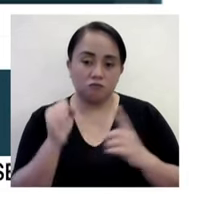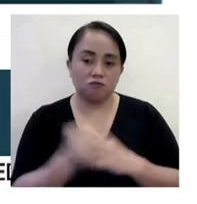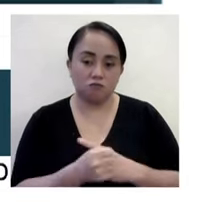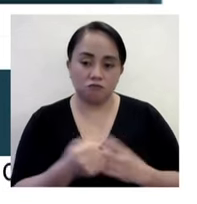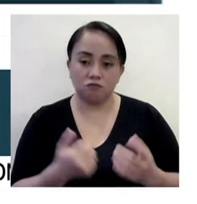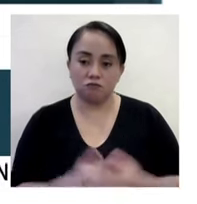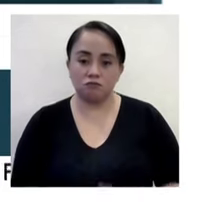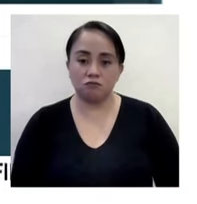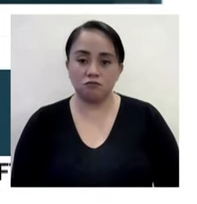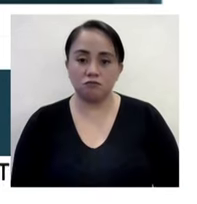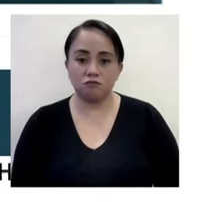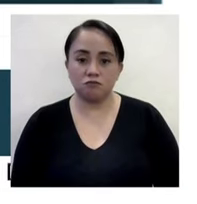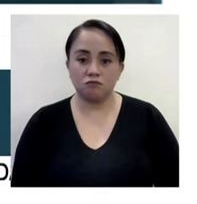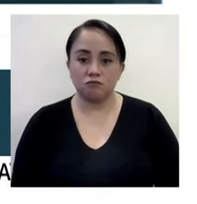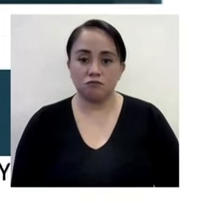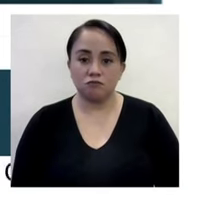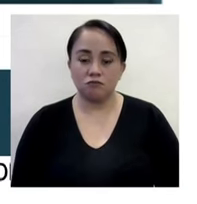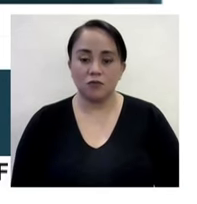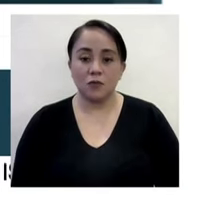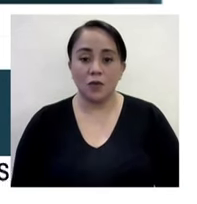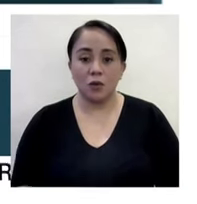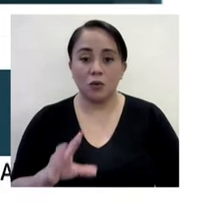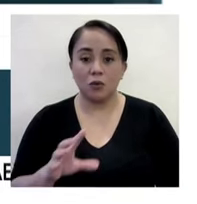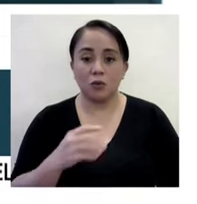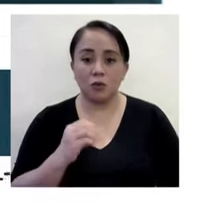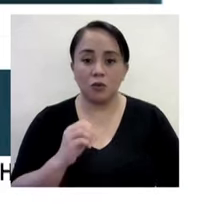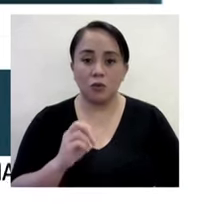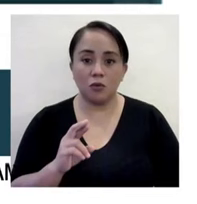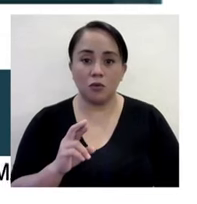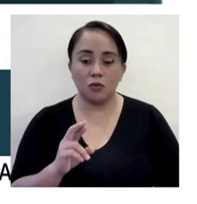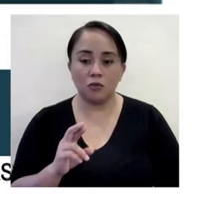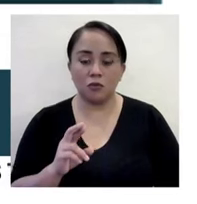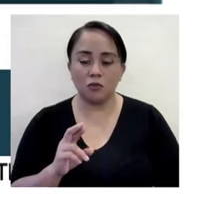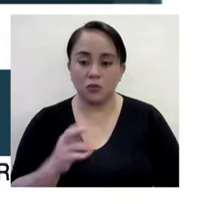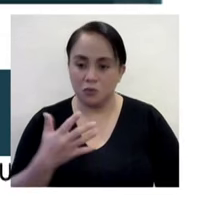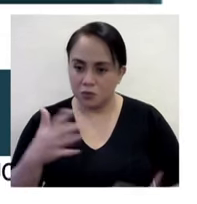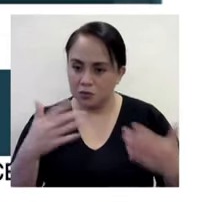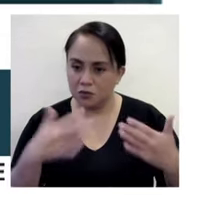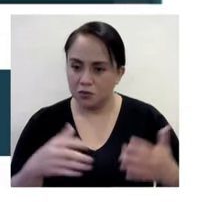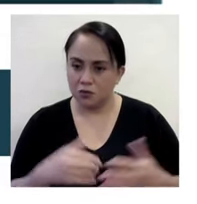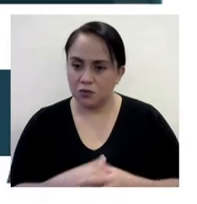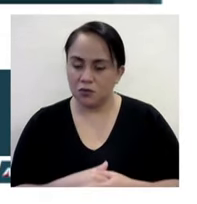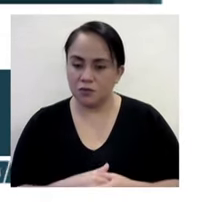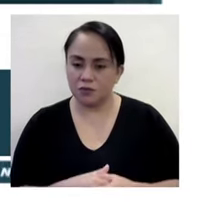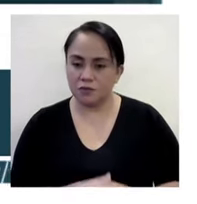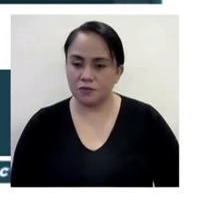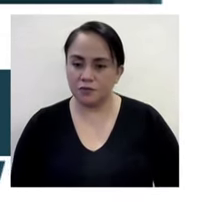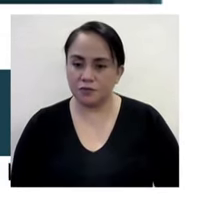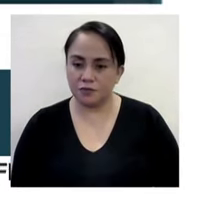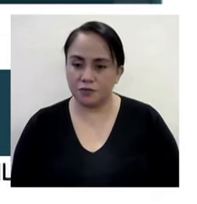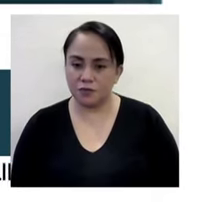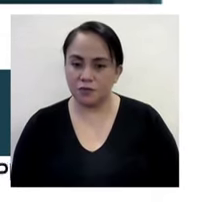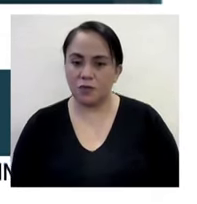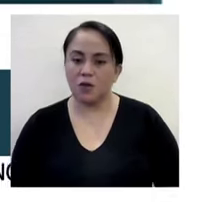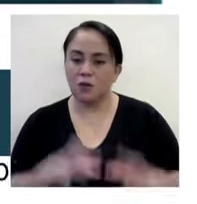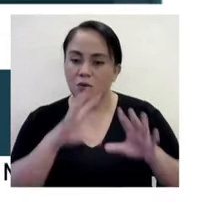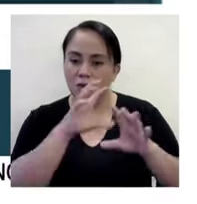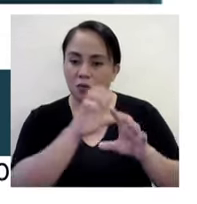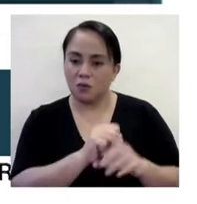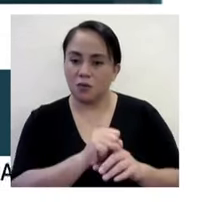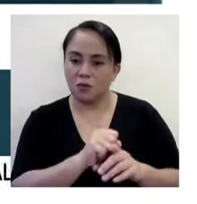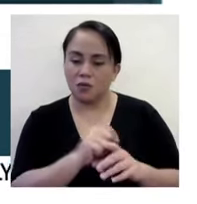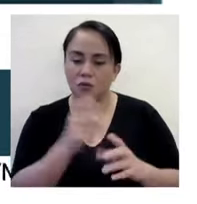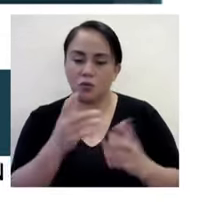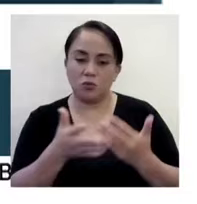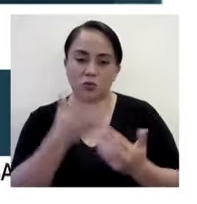7th. Oh, okay. Okay. So she's been in detention or in captivity for nearly two months.